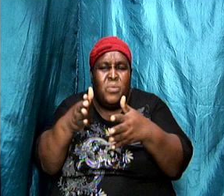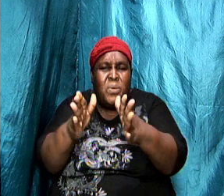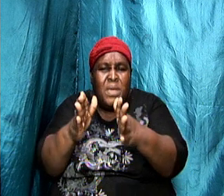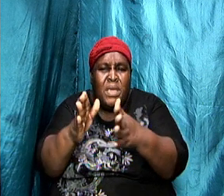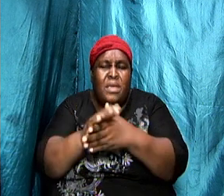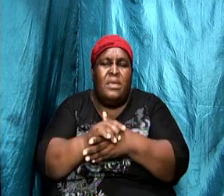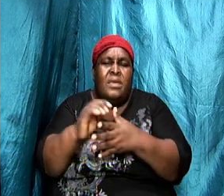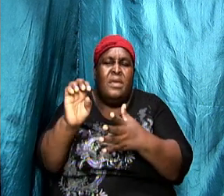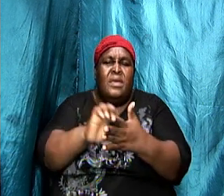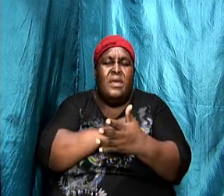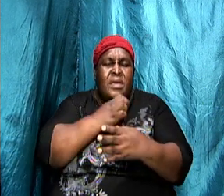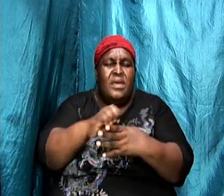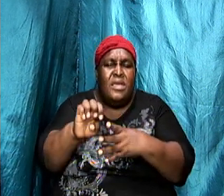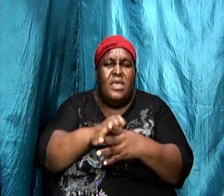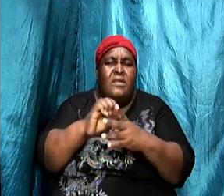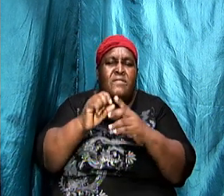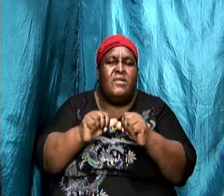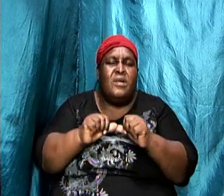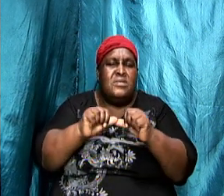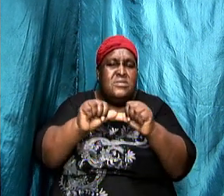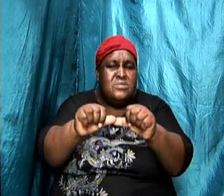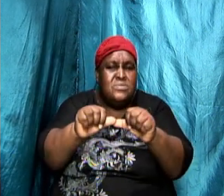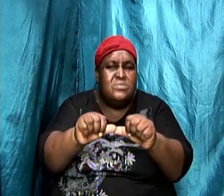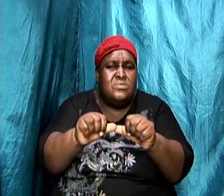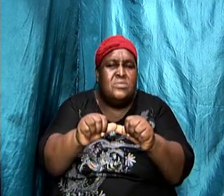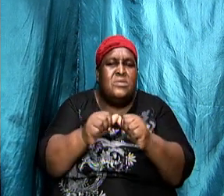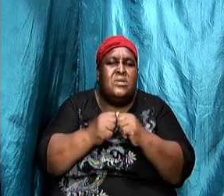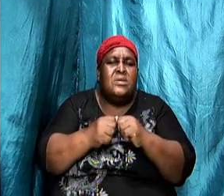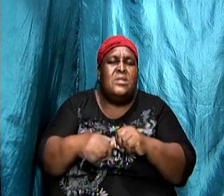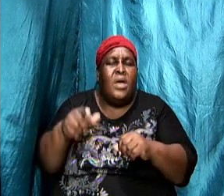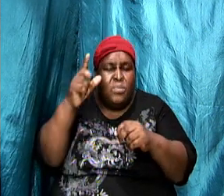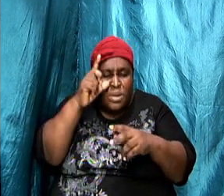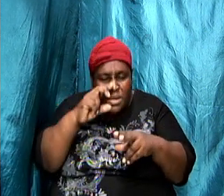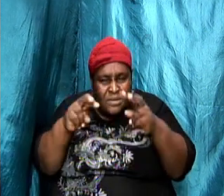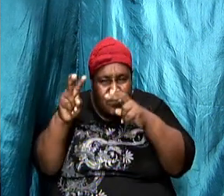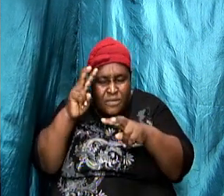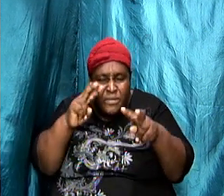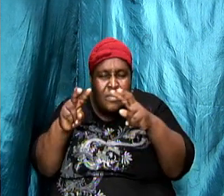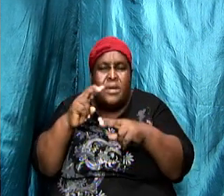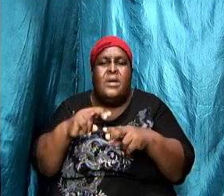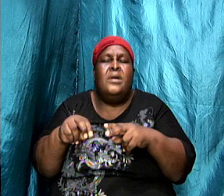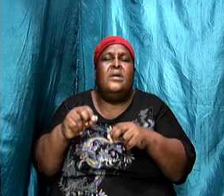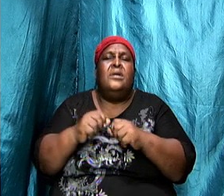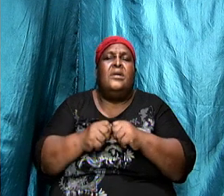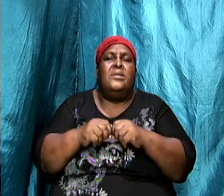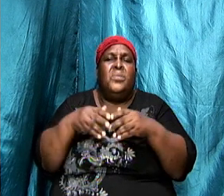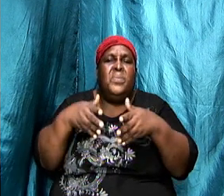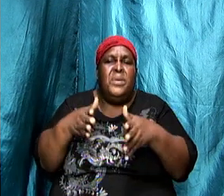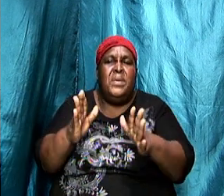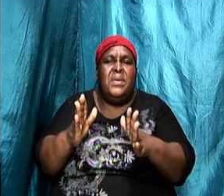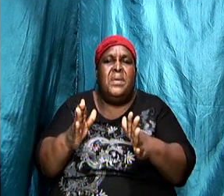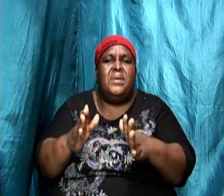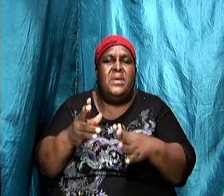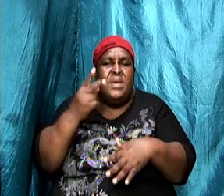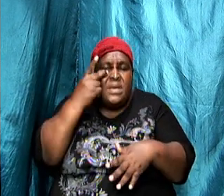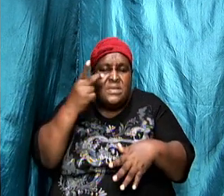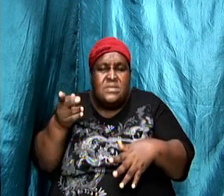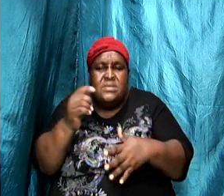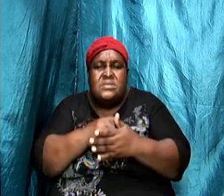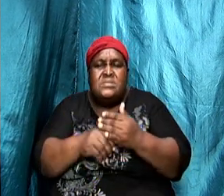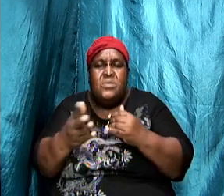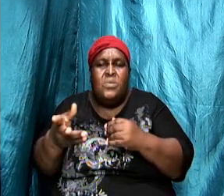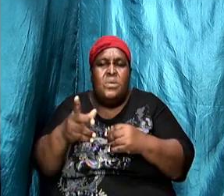even as it goes through even as we go through and we look at the pattern we are seeing some things here